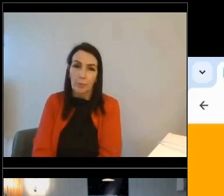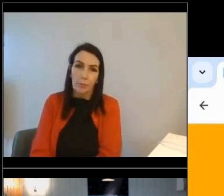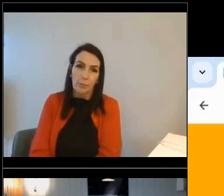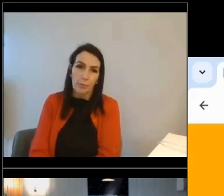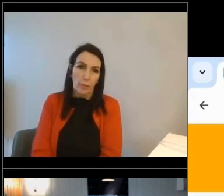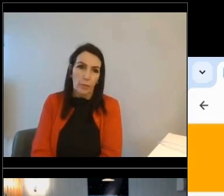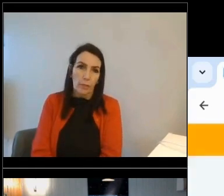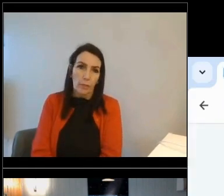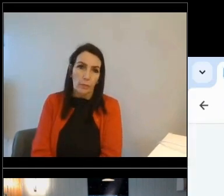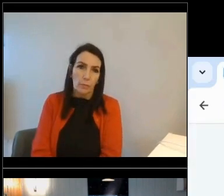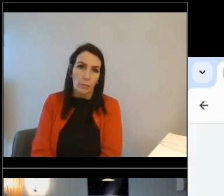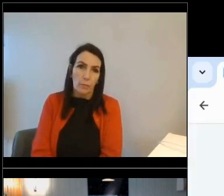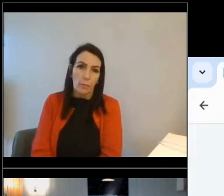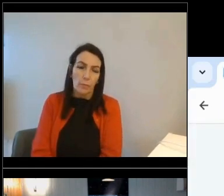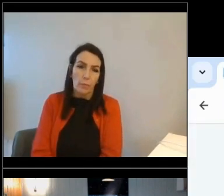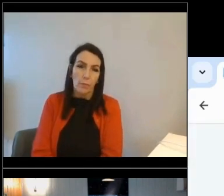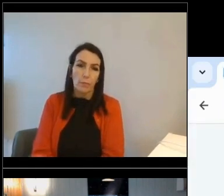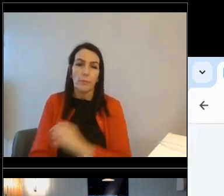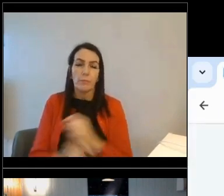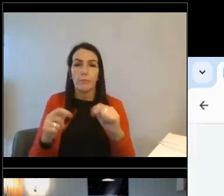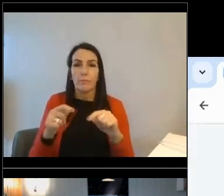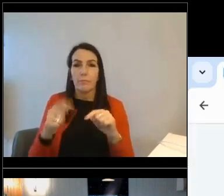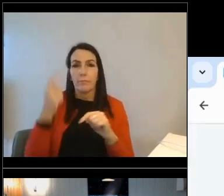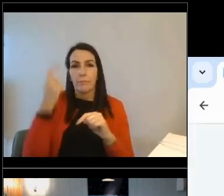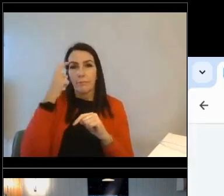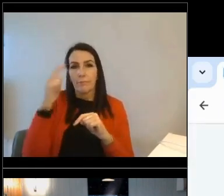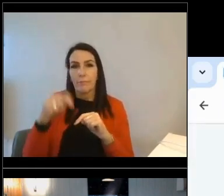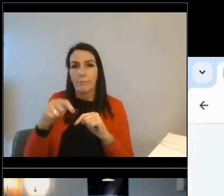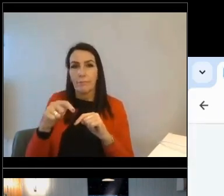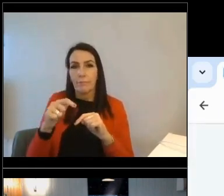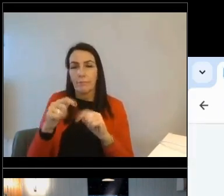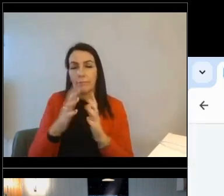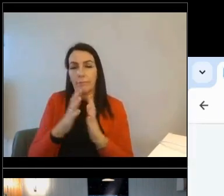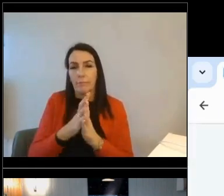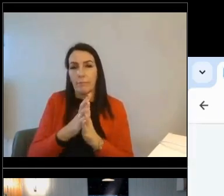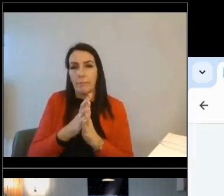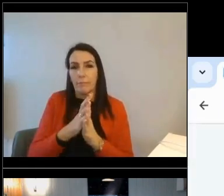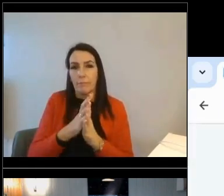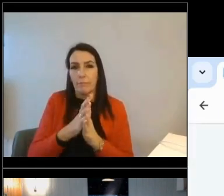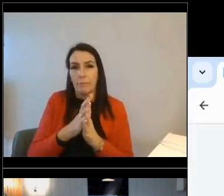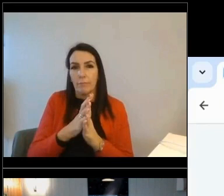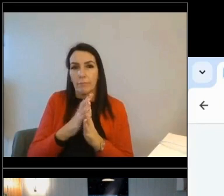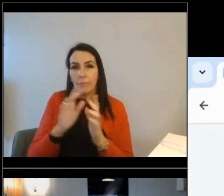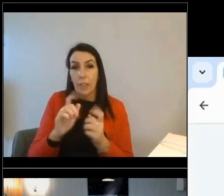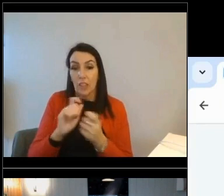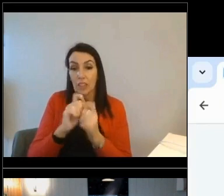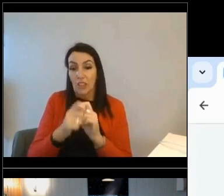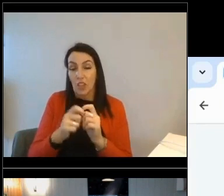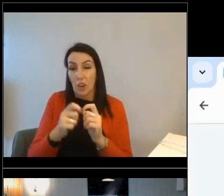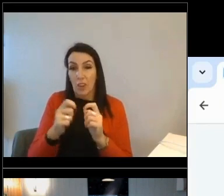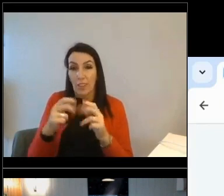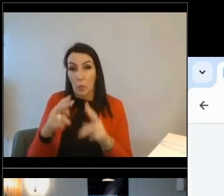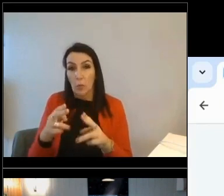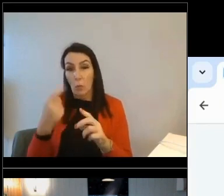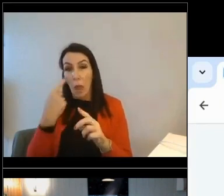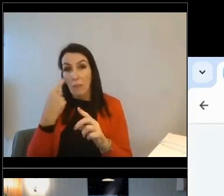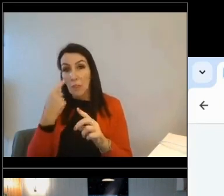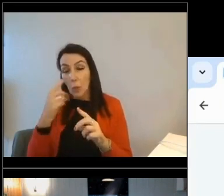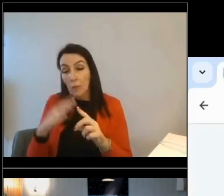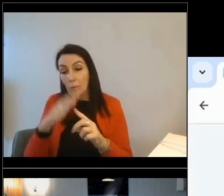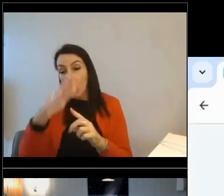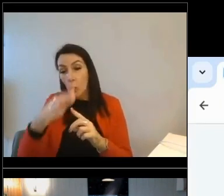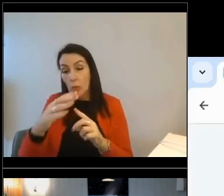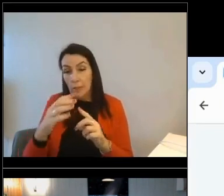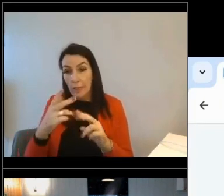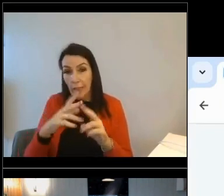I'll click through. This, I like to think of this as the sort of turn in the road here. This is where we start to look forward. So we've captured all the